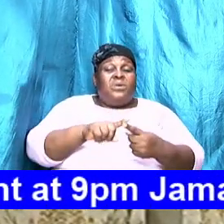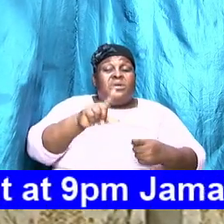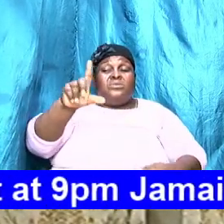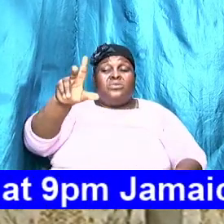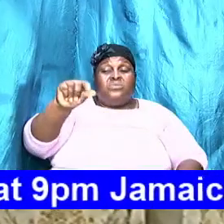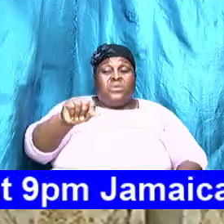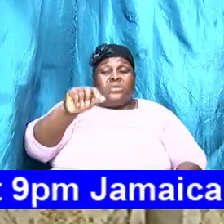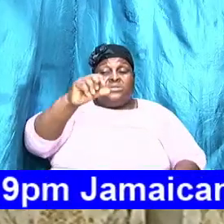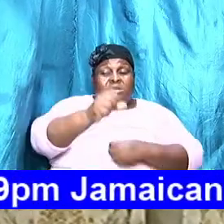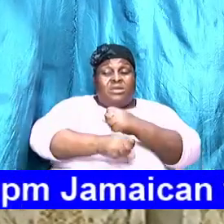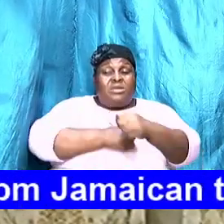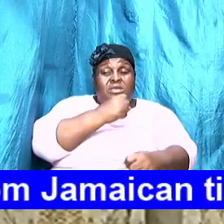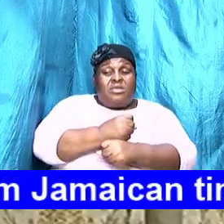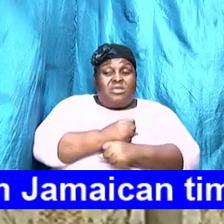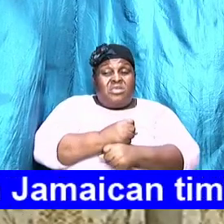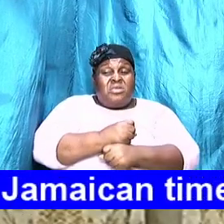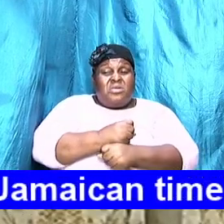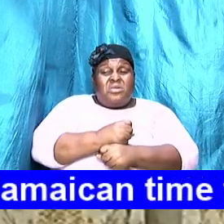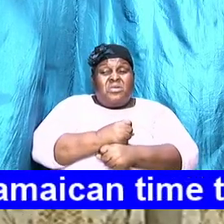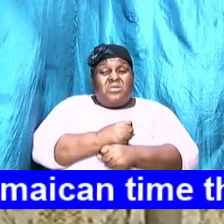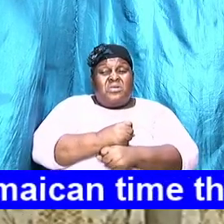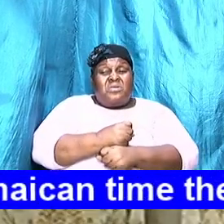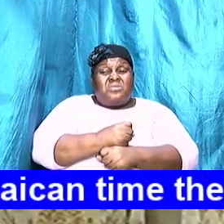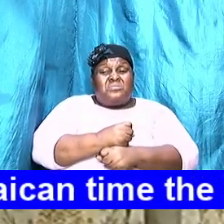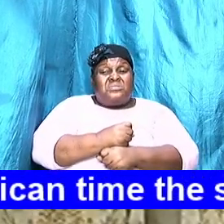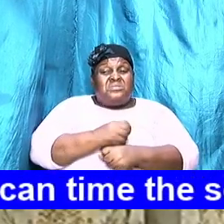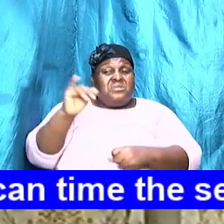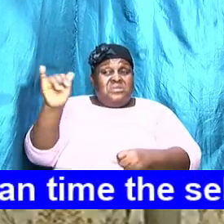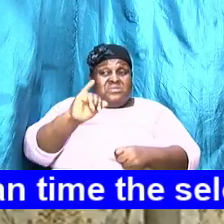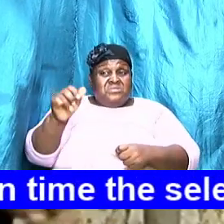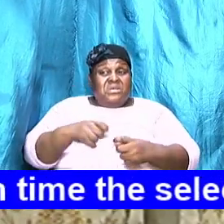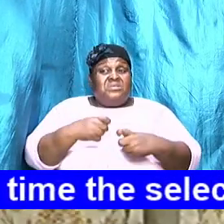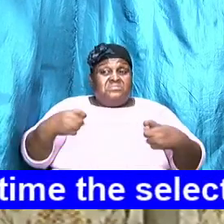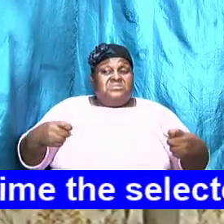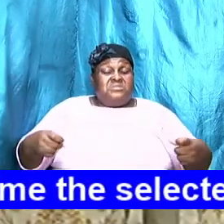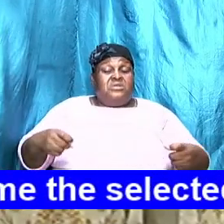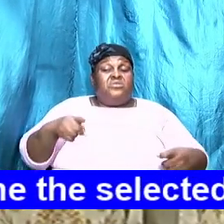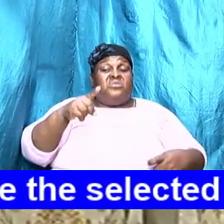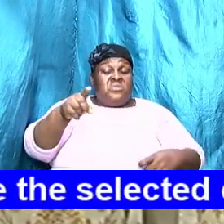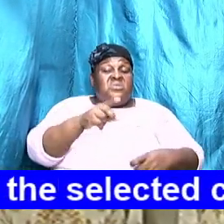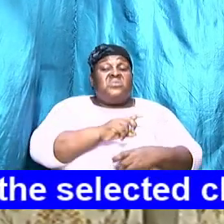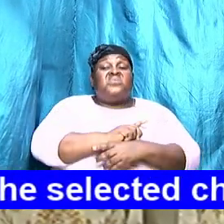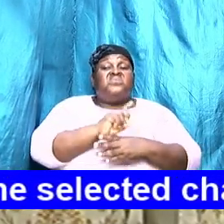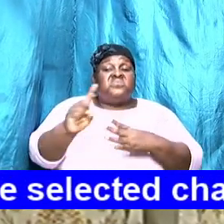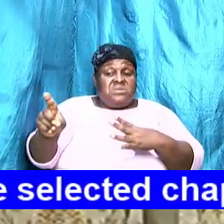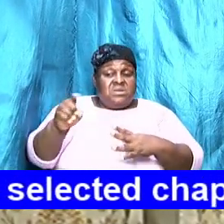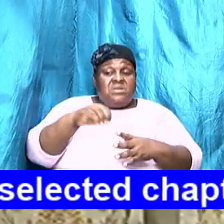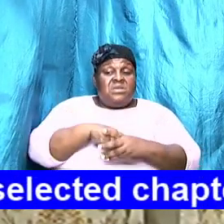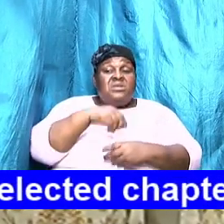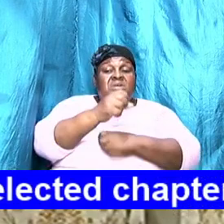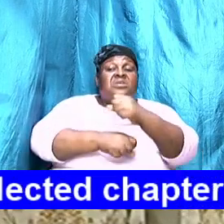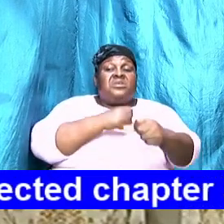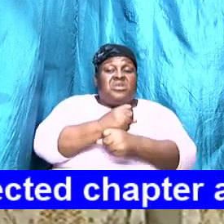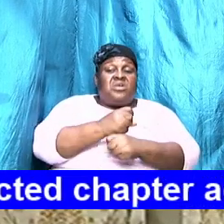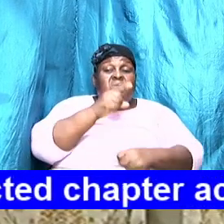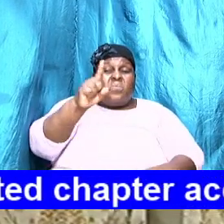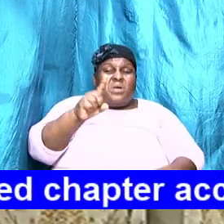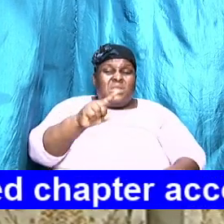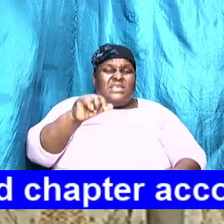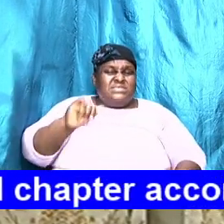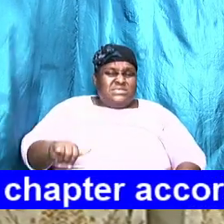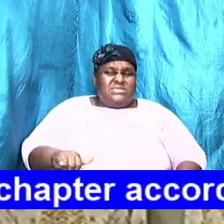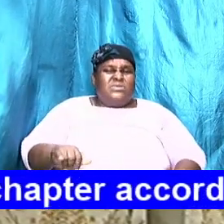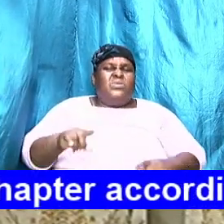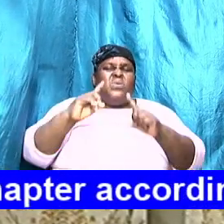some of the same sins that you did in year one you doing now and still going back to him and say Lord